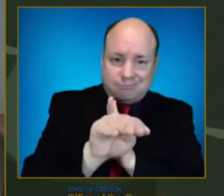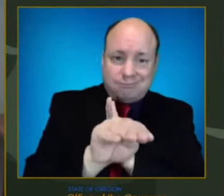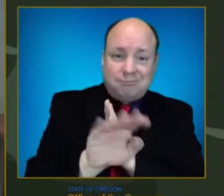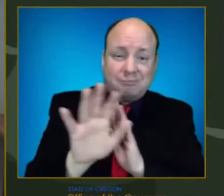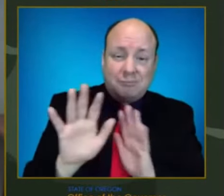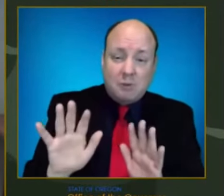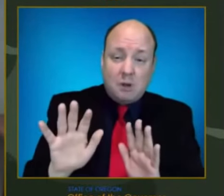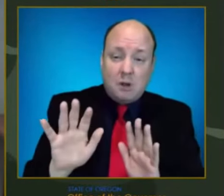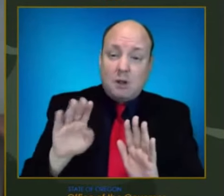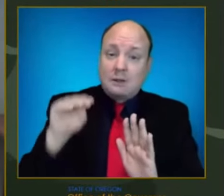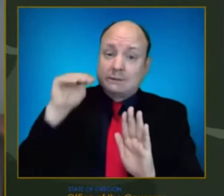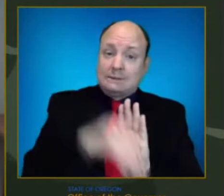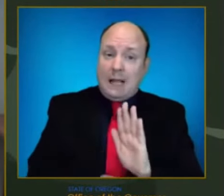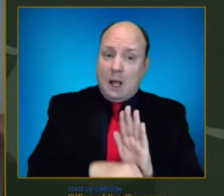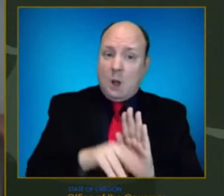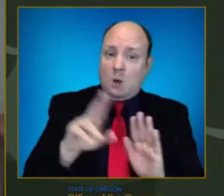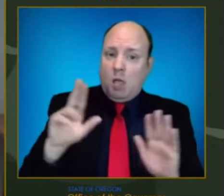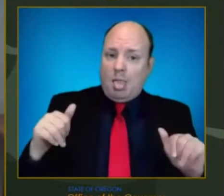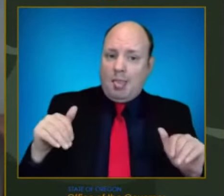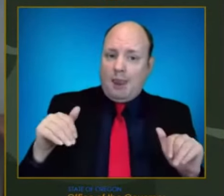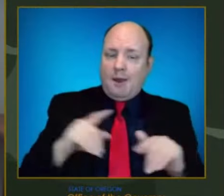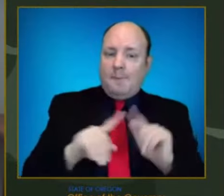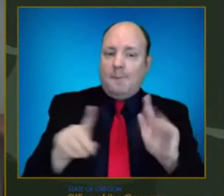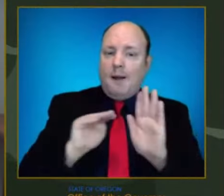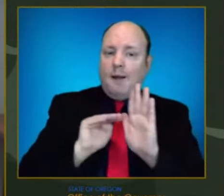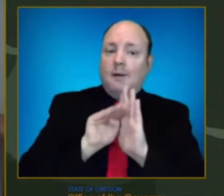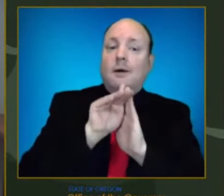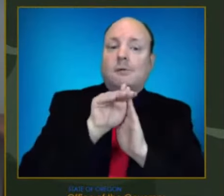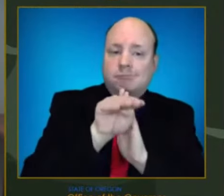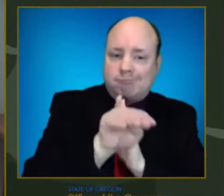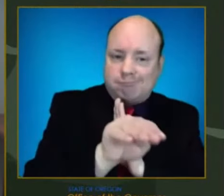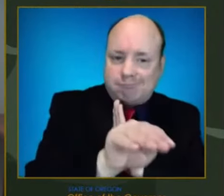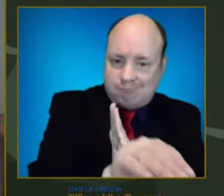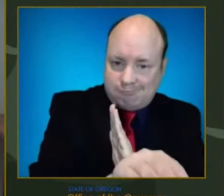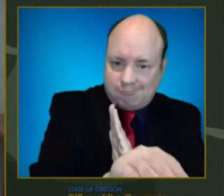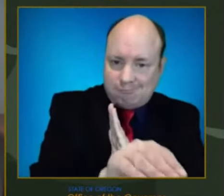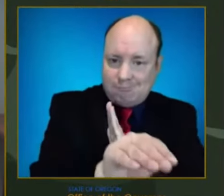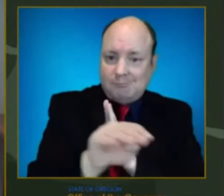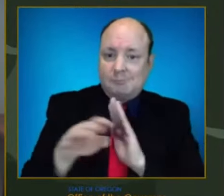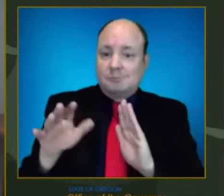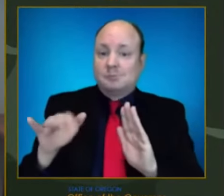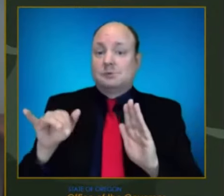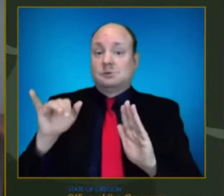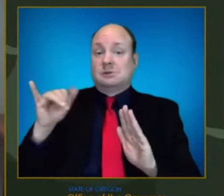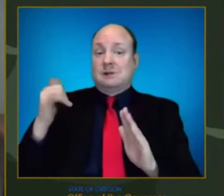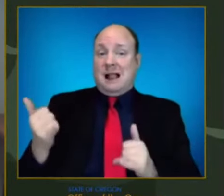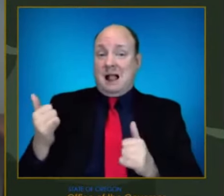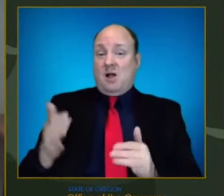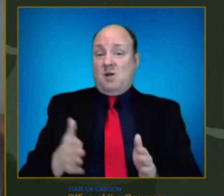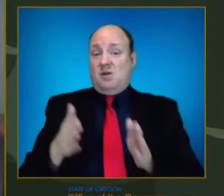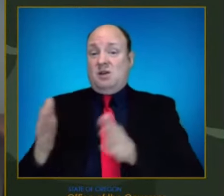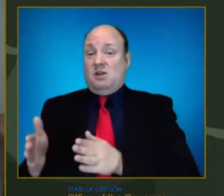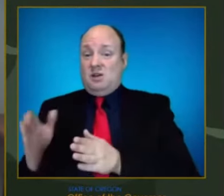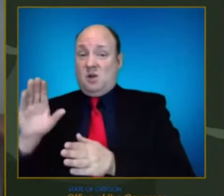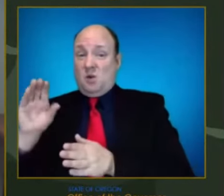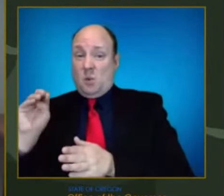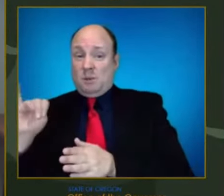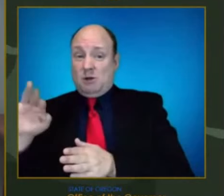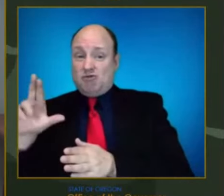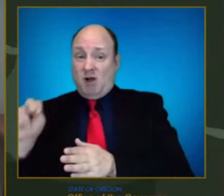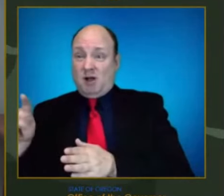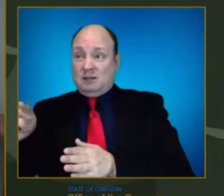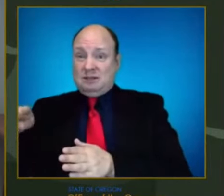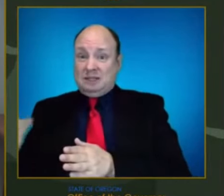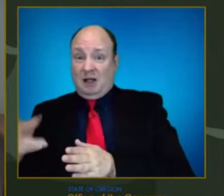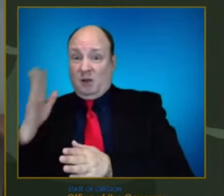completely in a valley that allows us to approach a new surge from a fresh point. We were approaching this